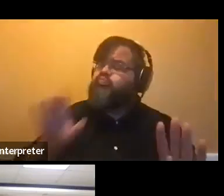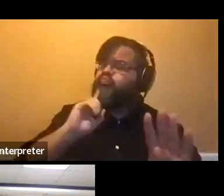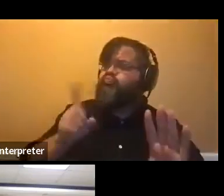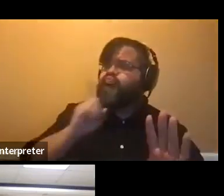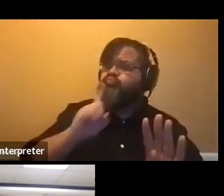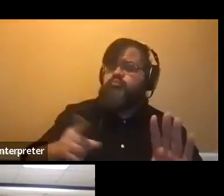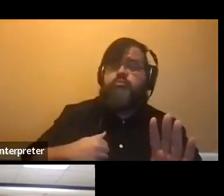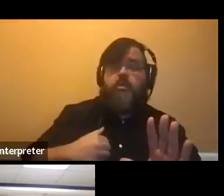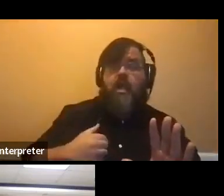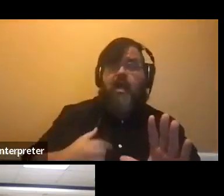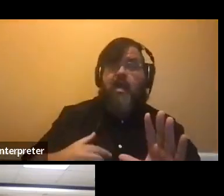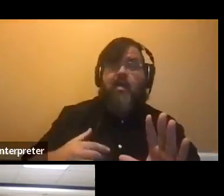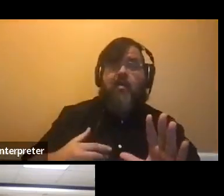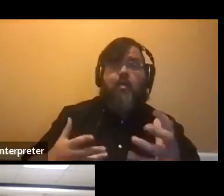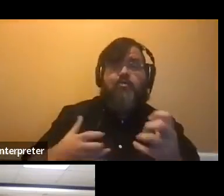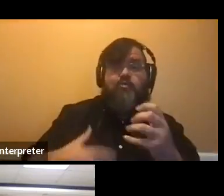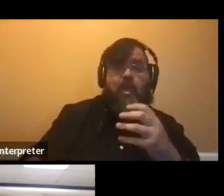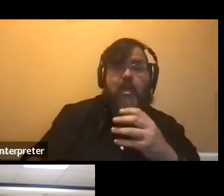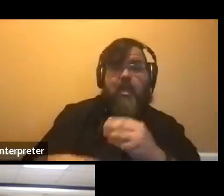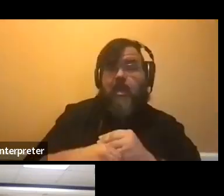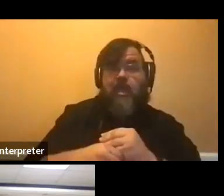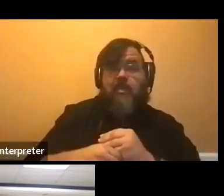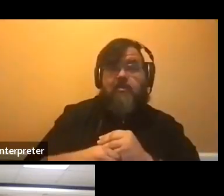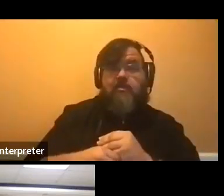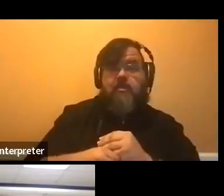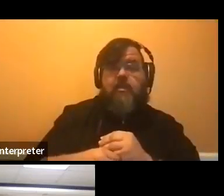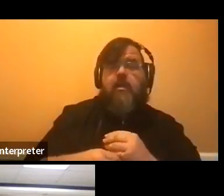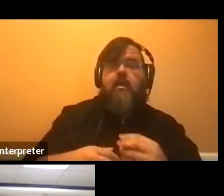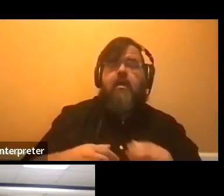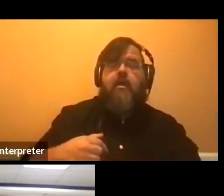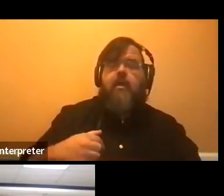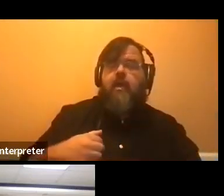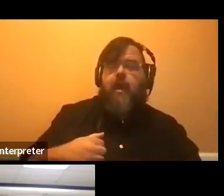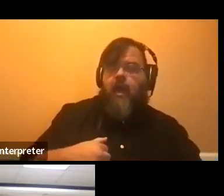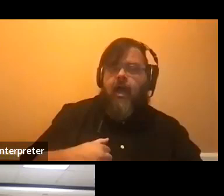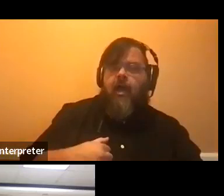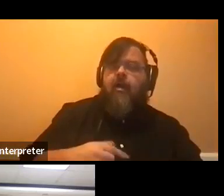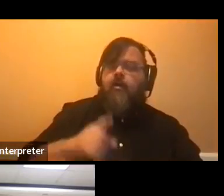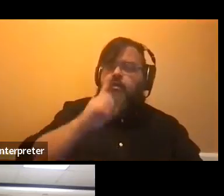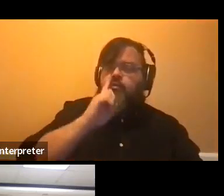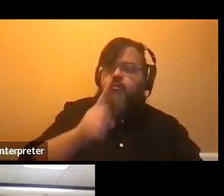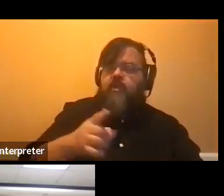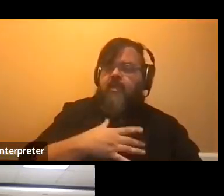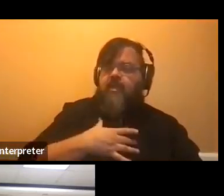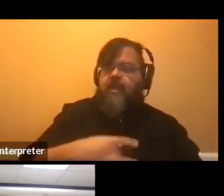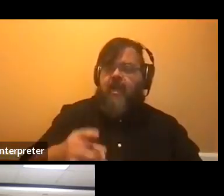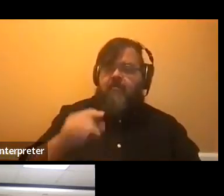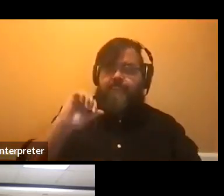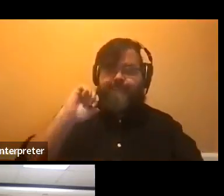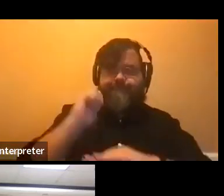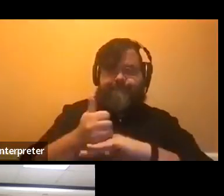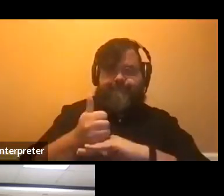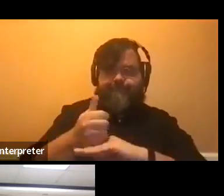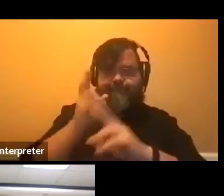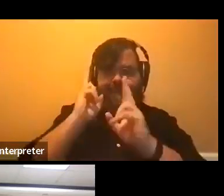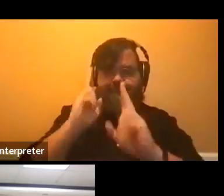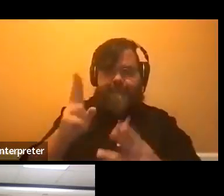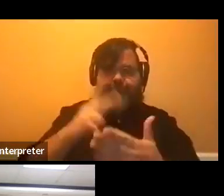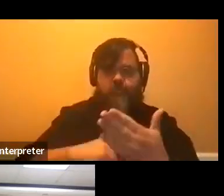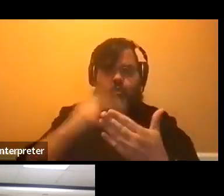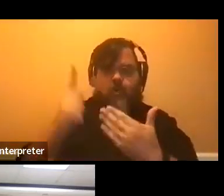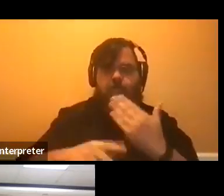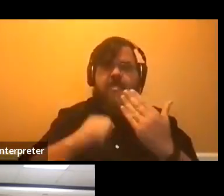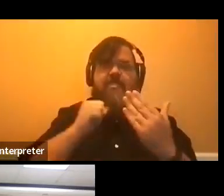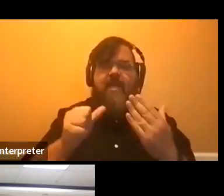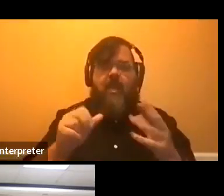what Taylor and Dr. Hart said was that I really like the way honors is set up at UofL because it's not binding